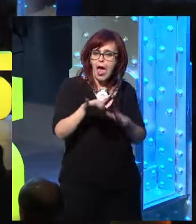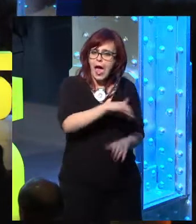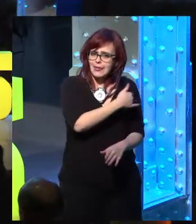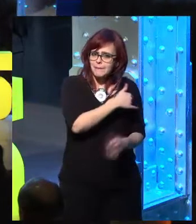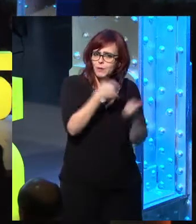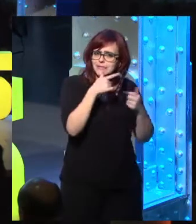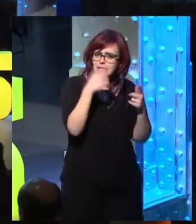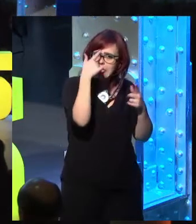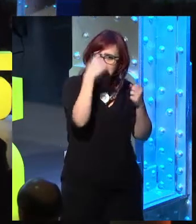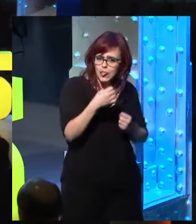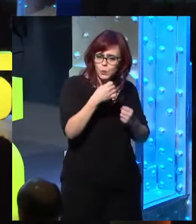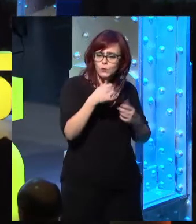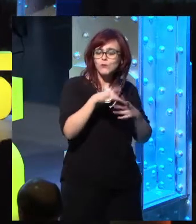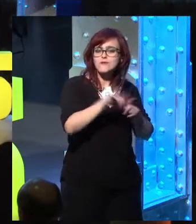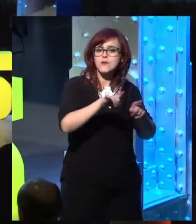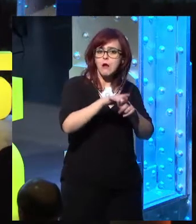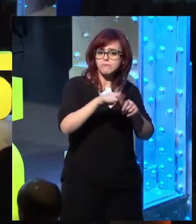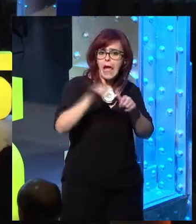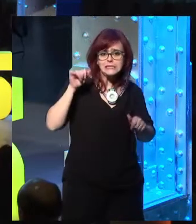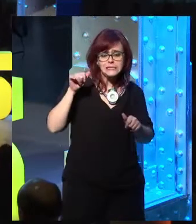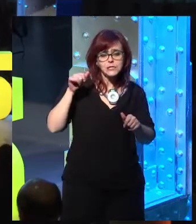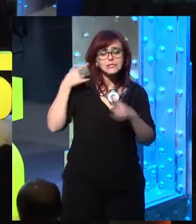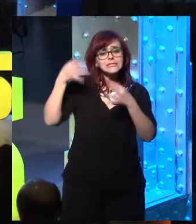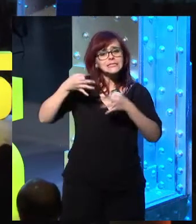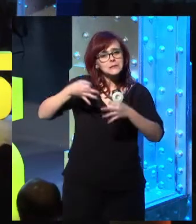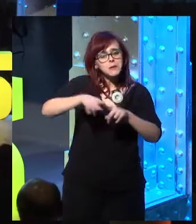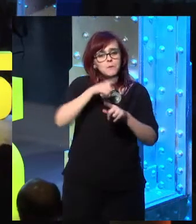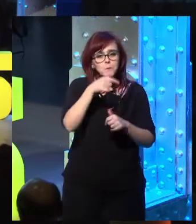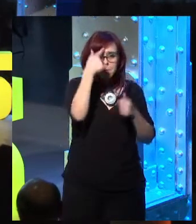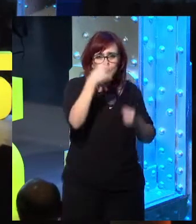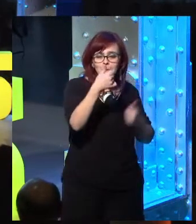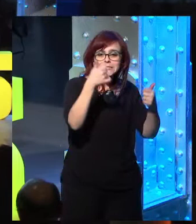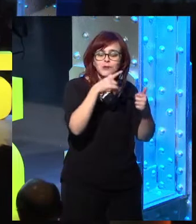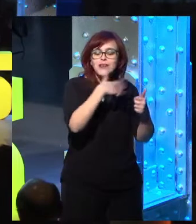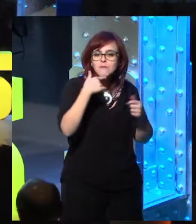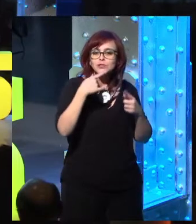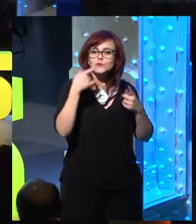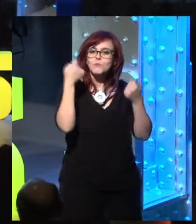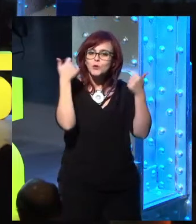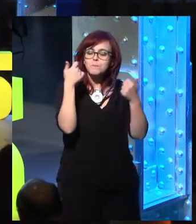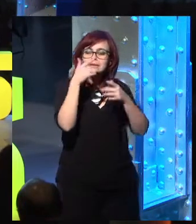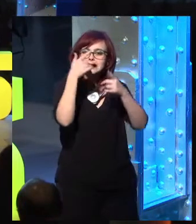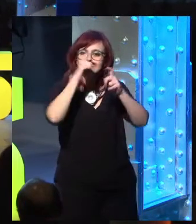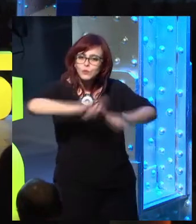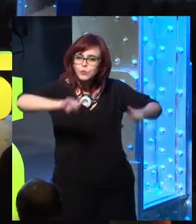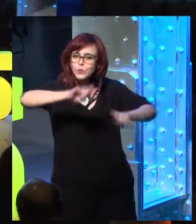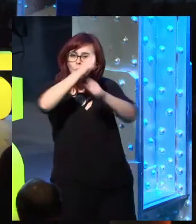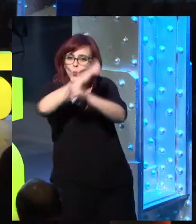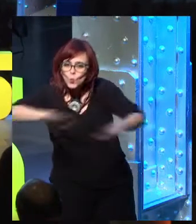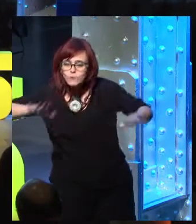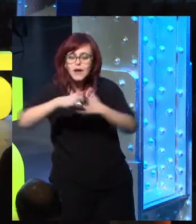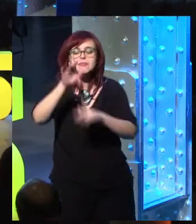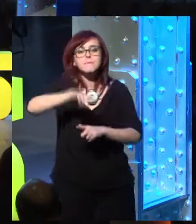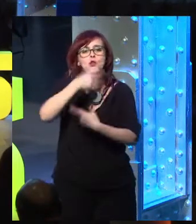without losing that academy touch that has always been a characteristic of Telus. We want it to increase, we want it to